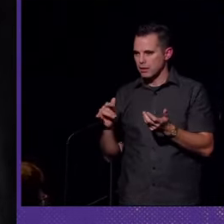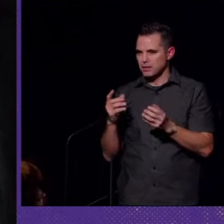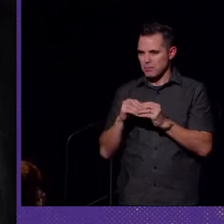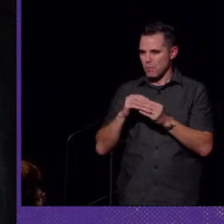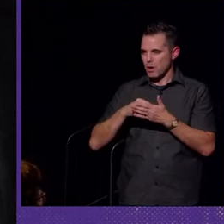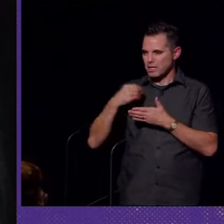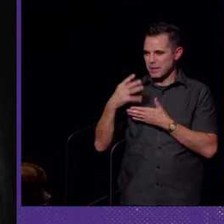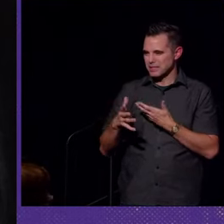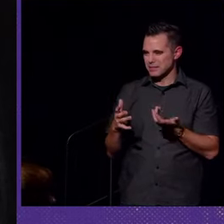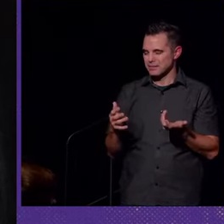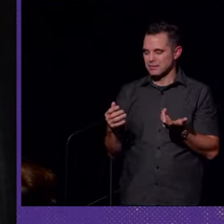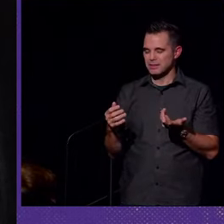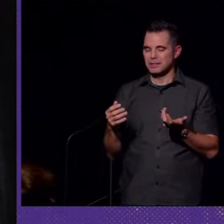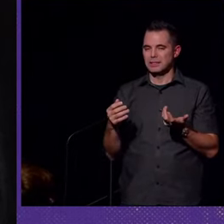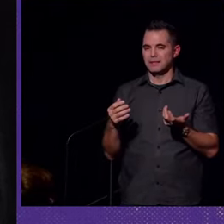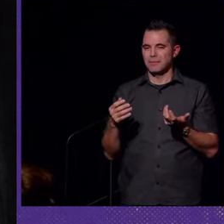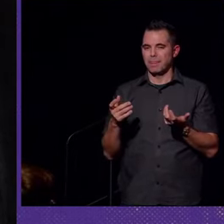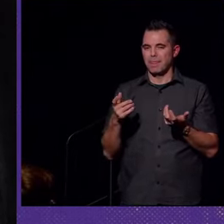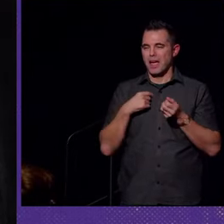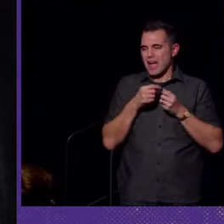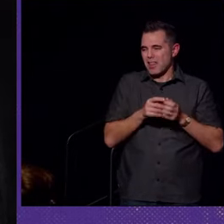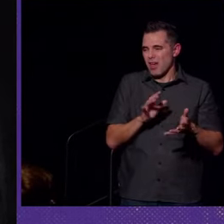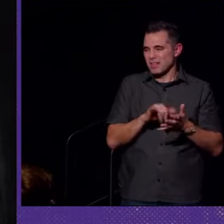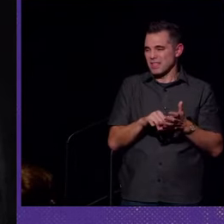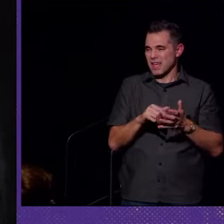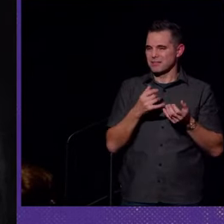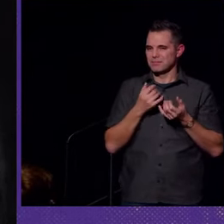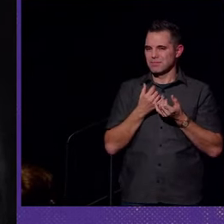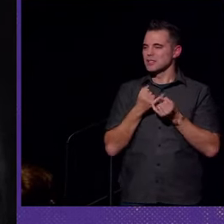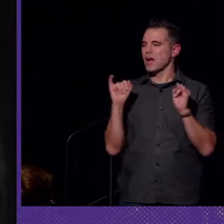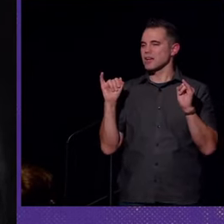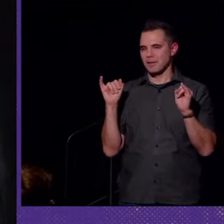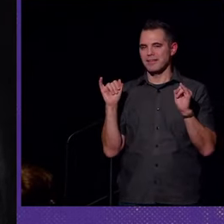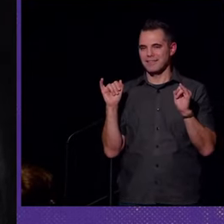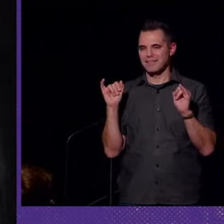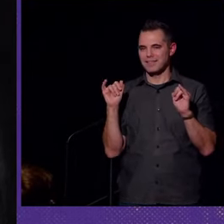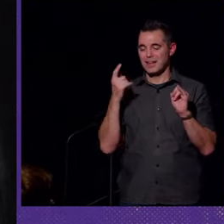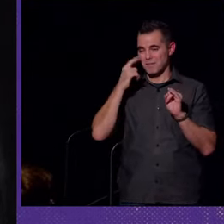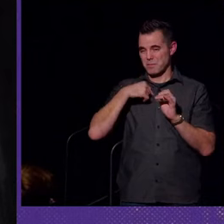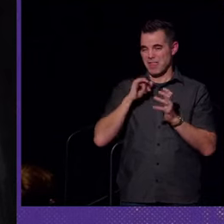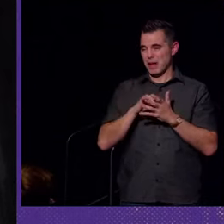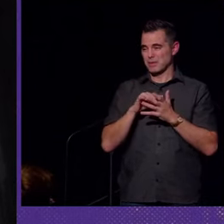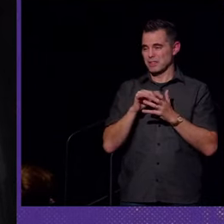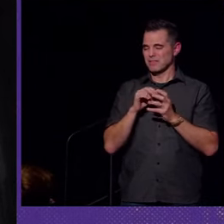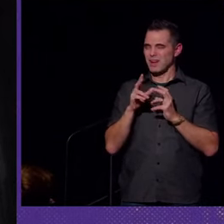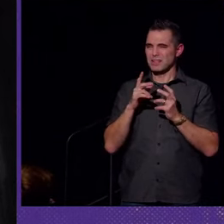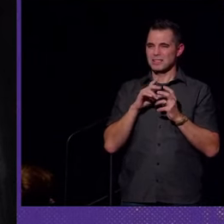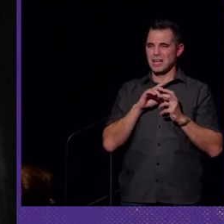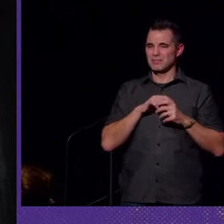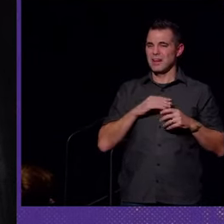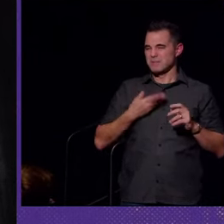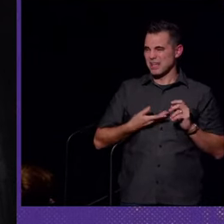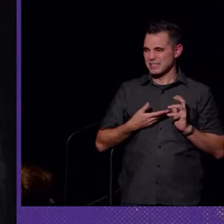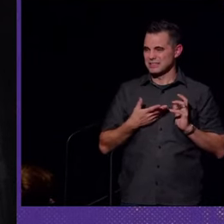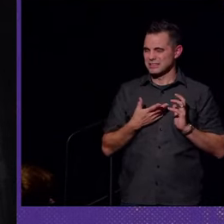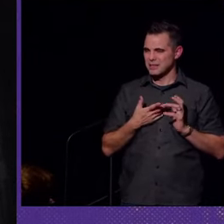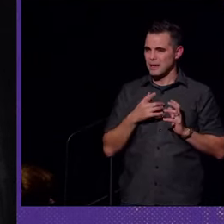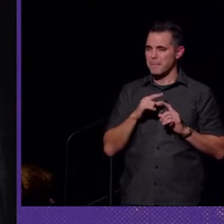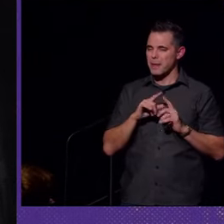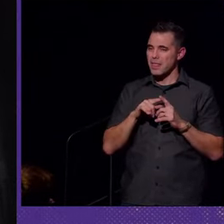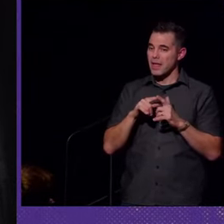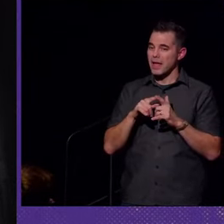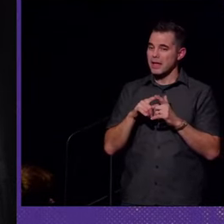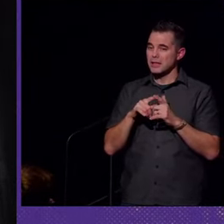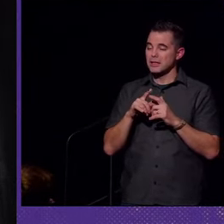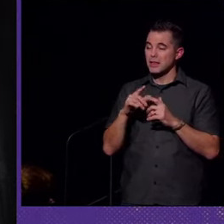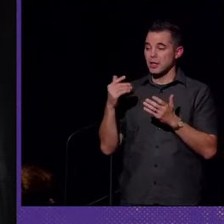more expensive. I lost that autonomy. And I think, for me, that was very deeply upsetting. But then, the